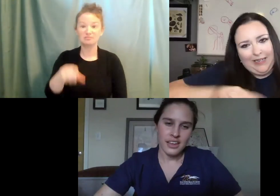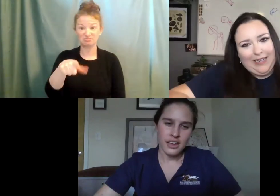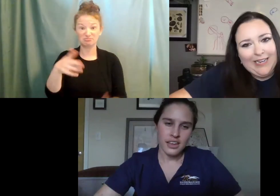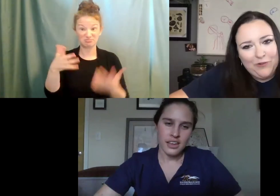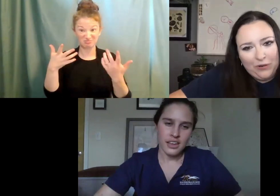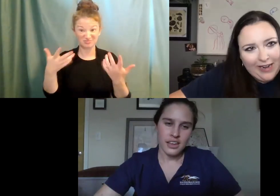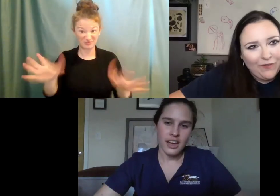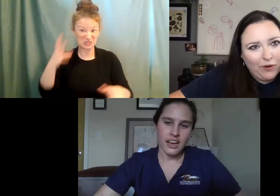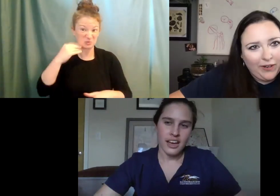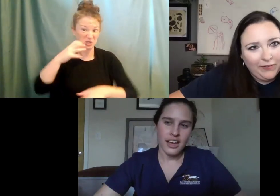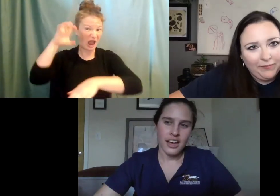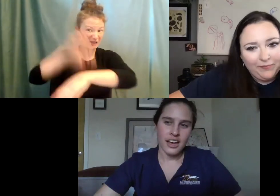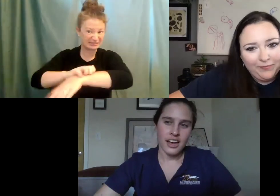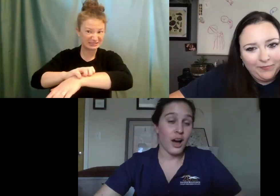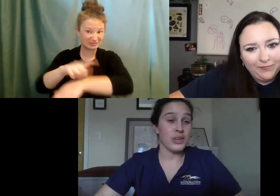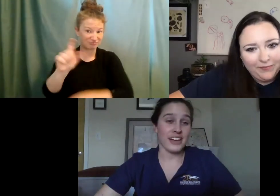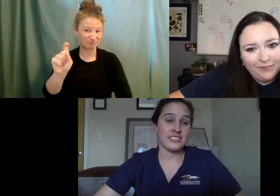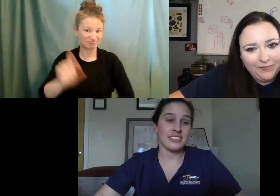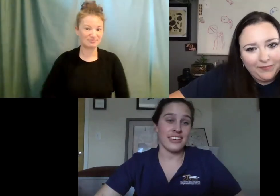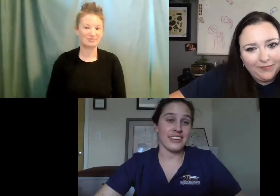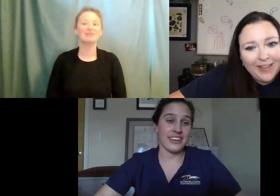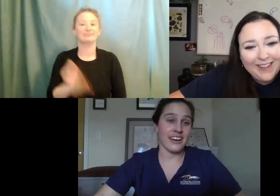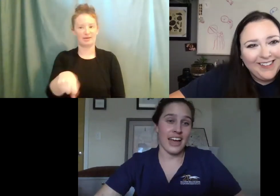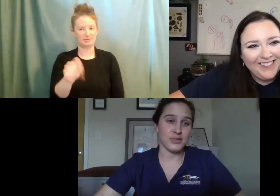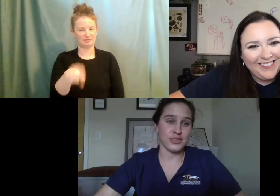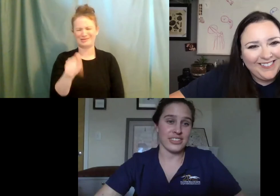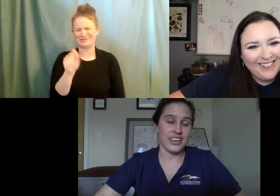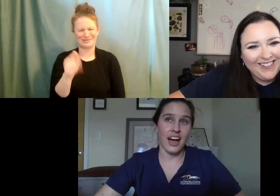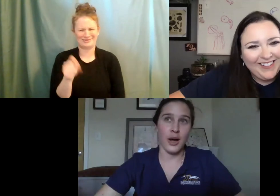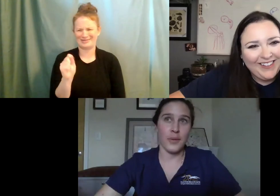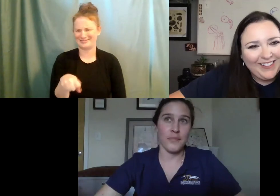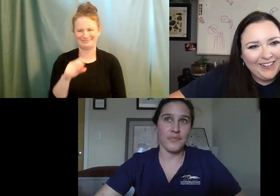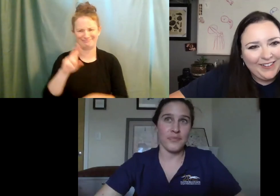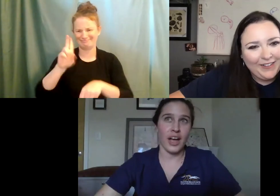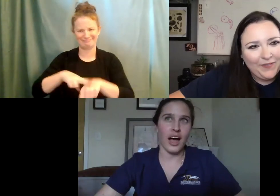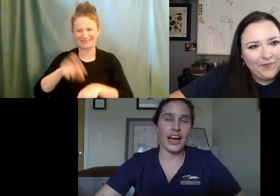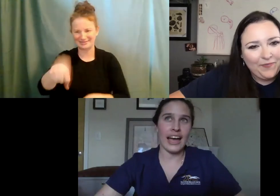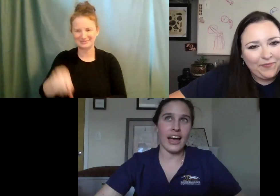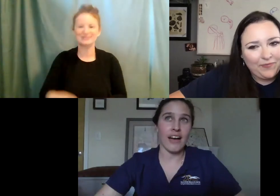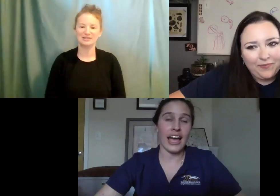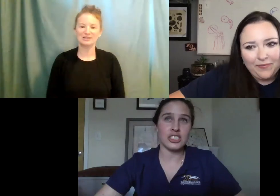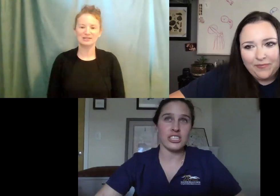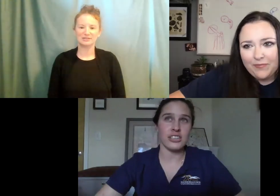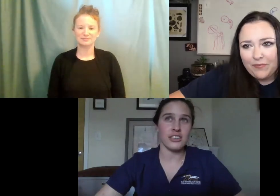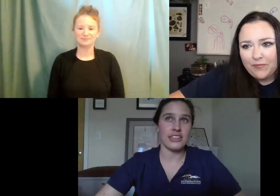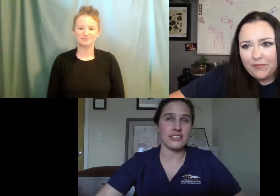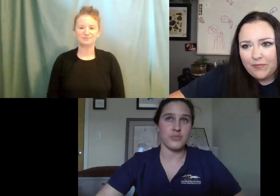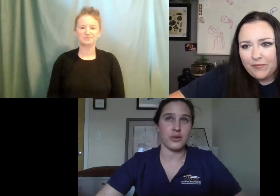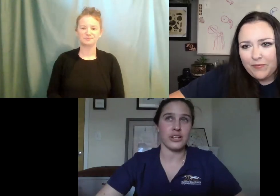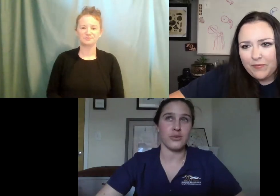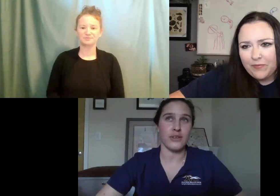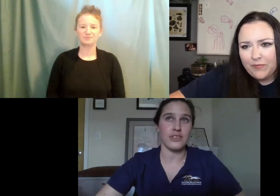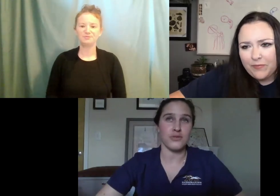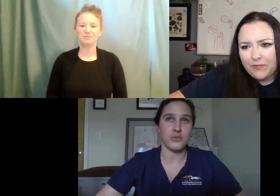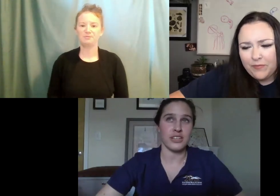bitten in your line of work? Oh yes. Yeah. Yeah, absolutely. Um, I have, I actually, this